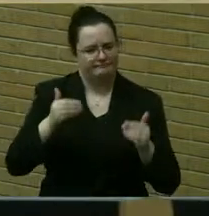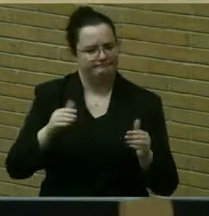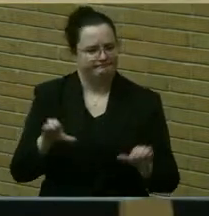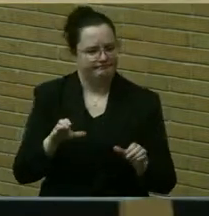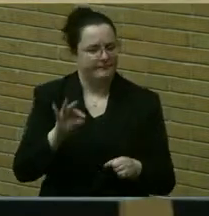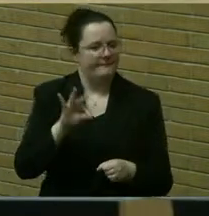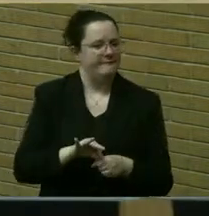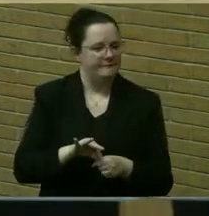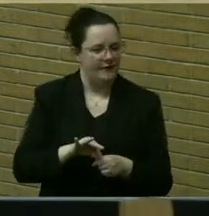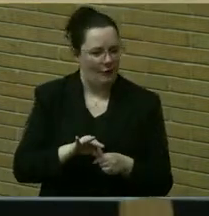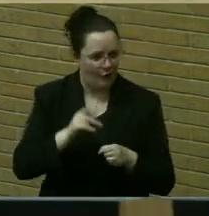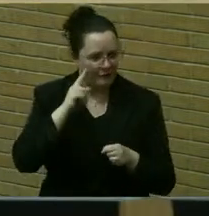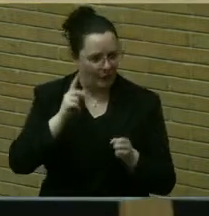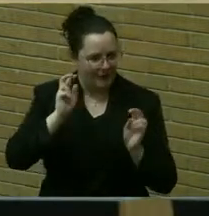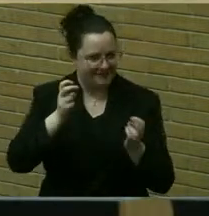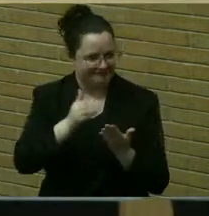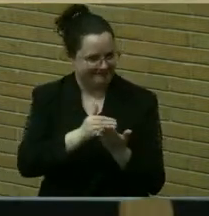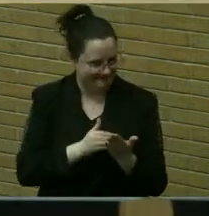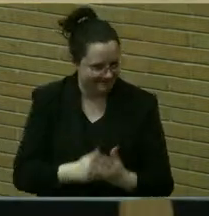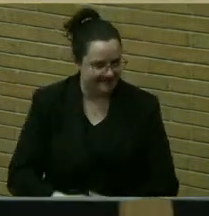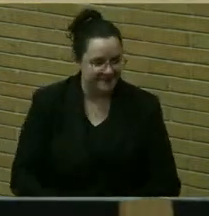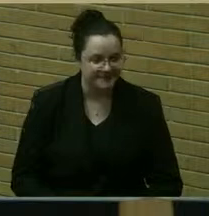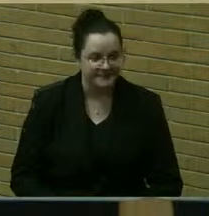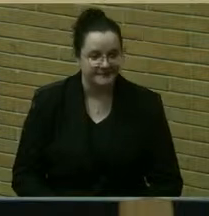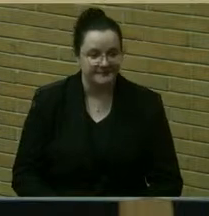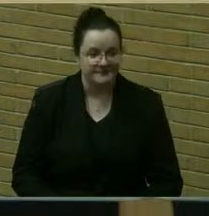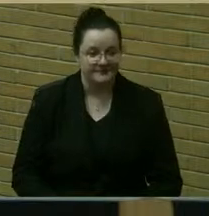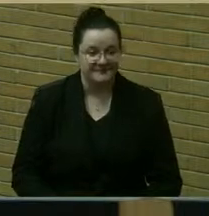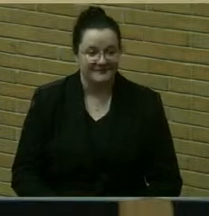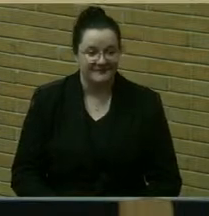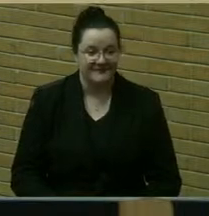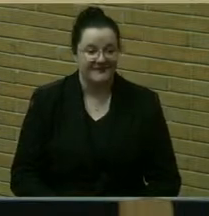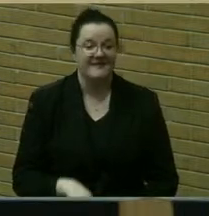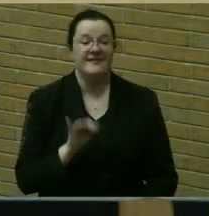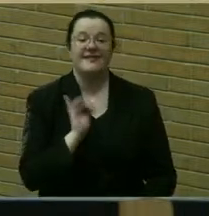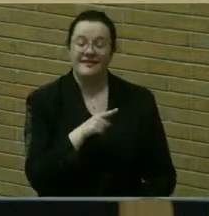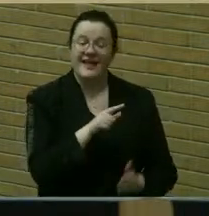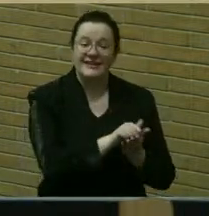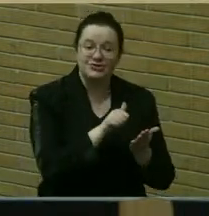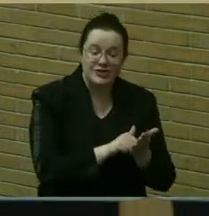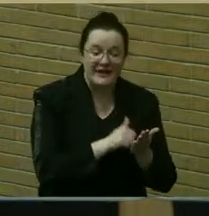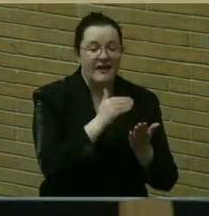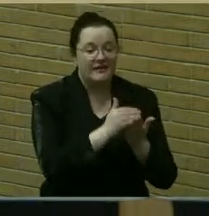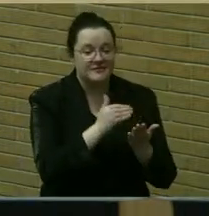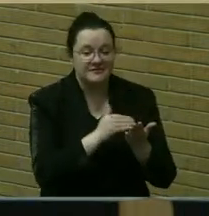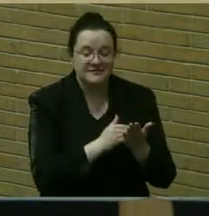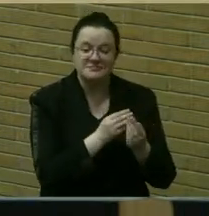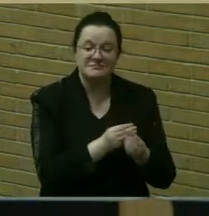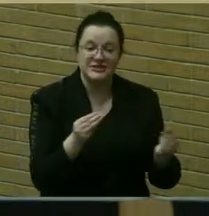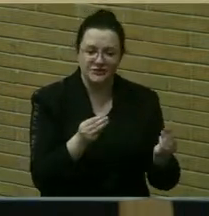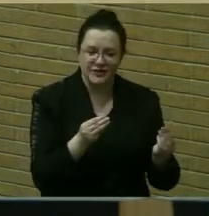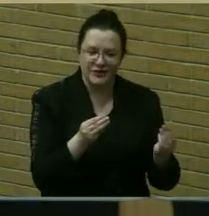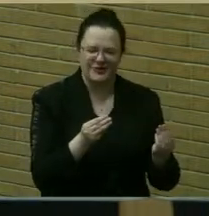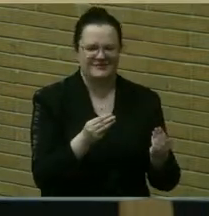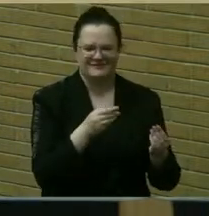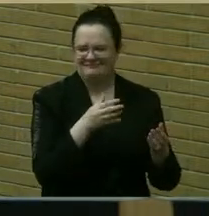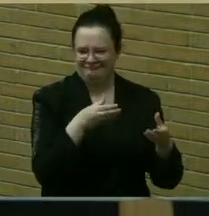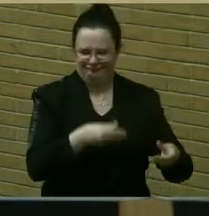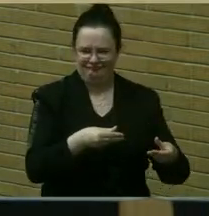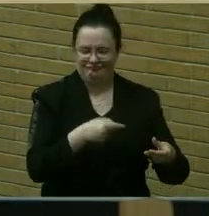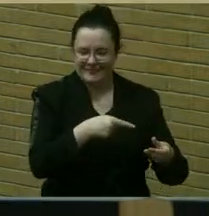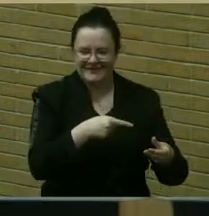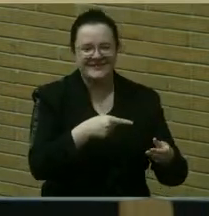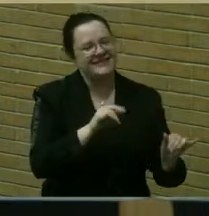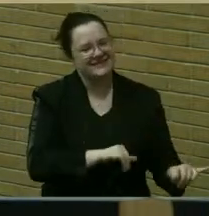the items listed in the agenda. All of those same items are available as well on the